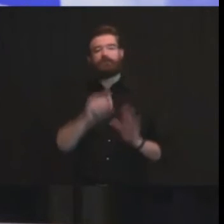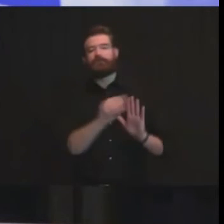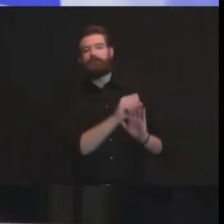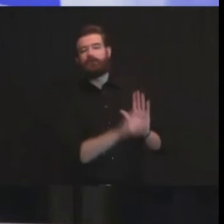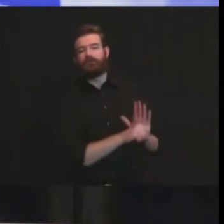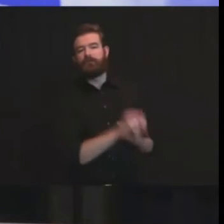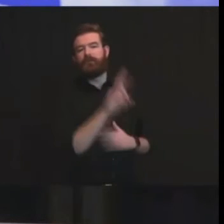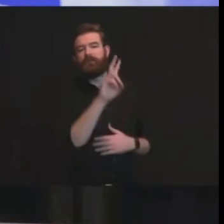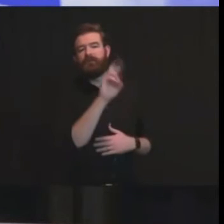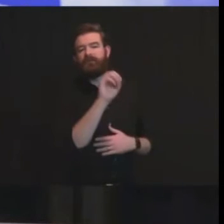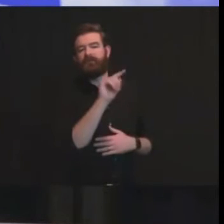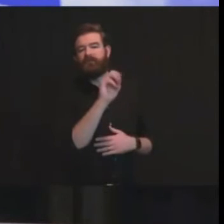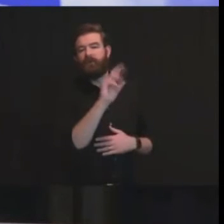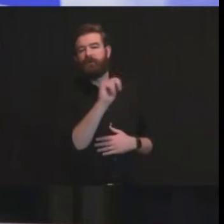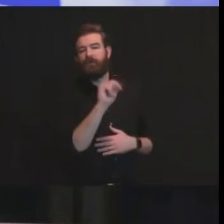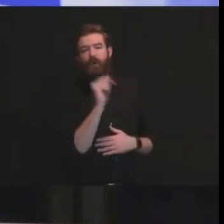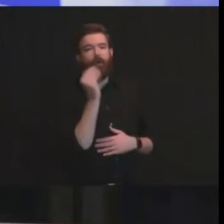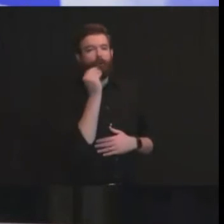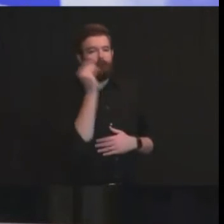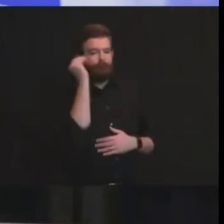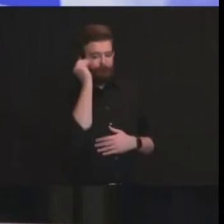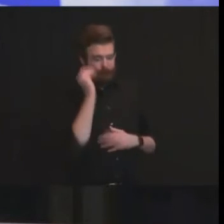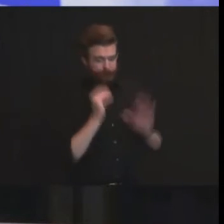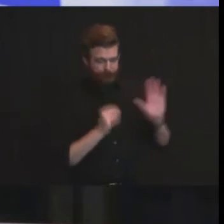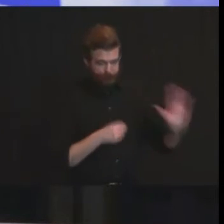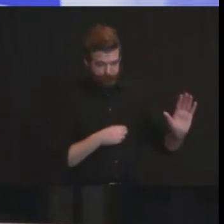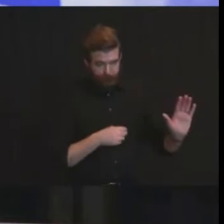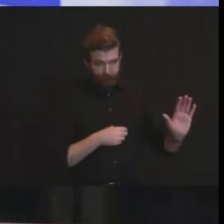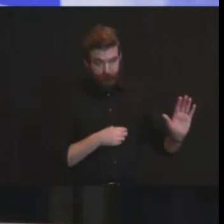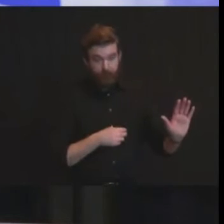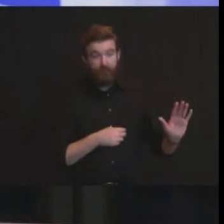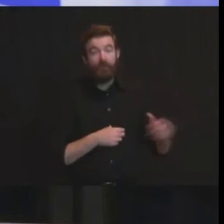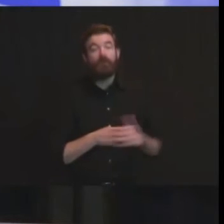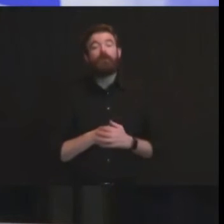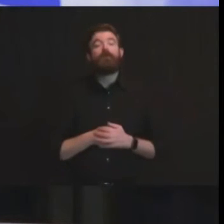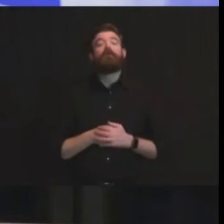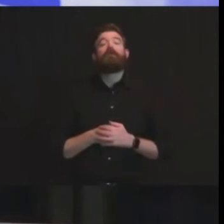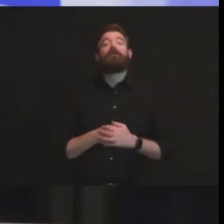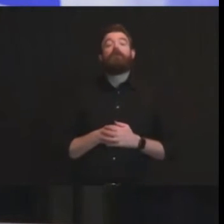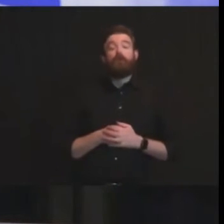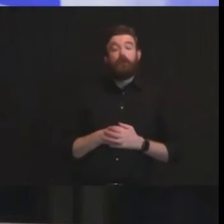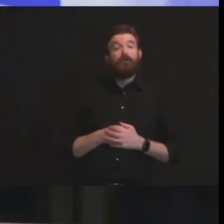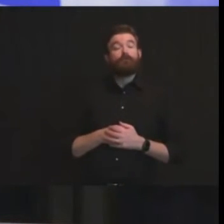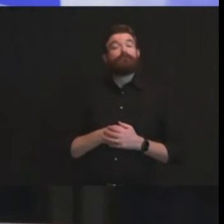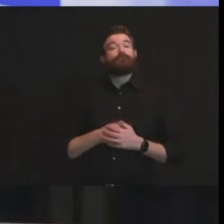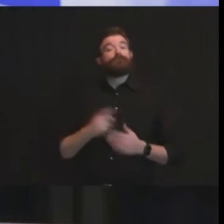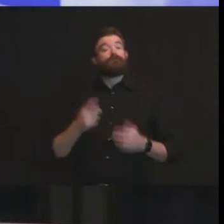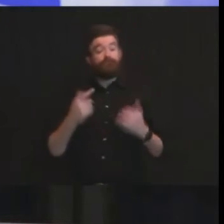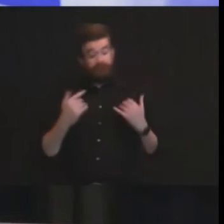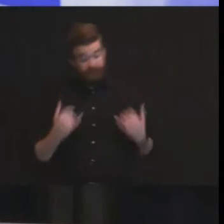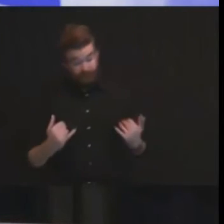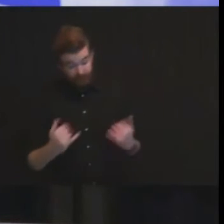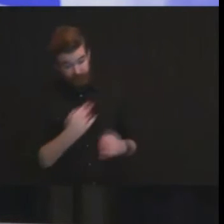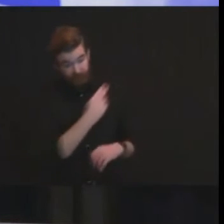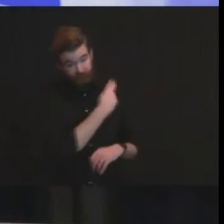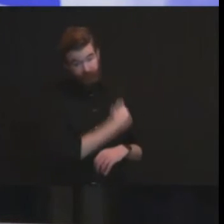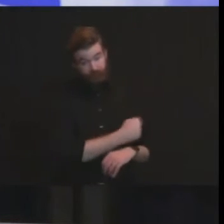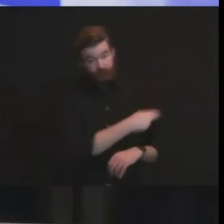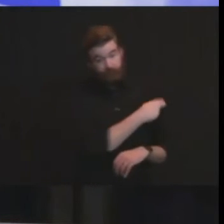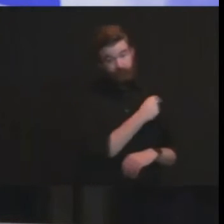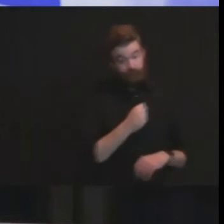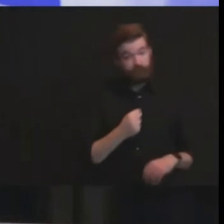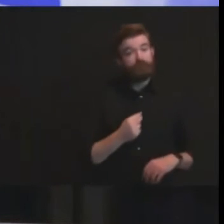so moving on to my daily report as the governor shared our hospitals reported 2 505 hospitalizations we are seeing